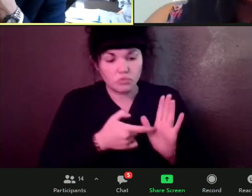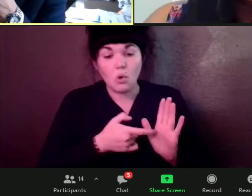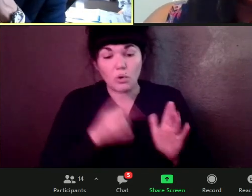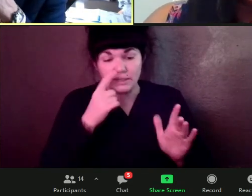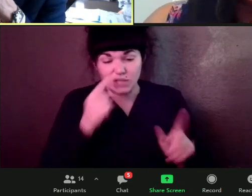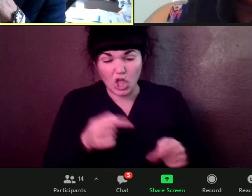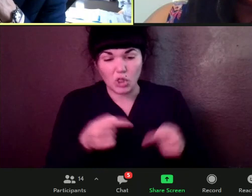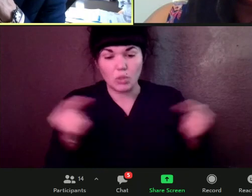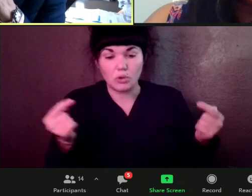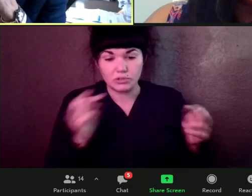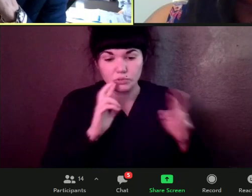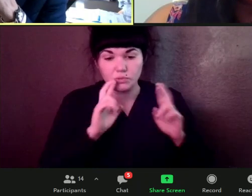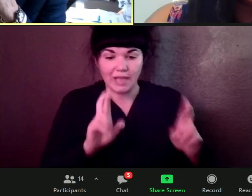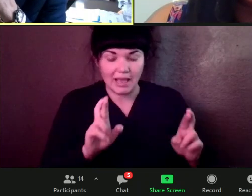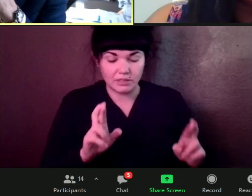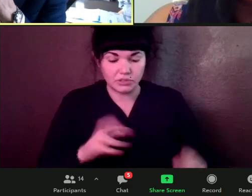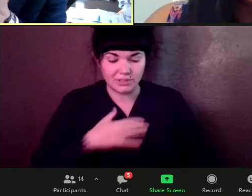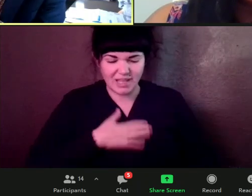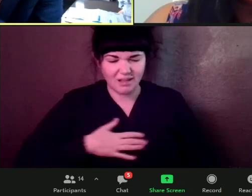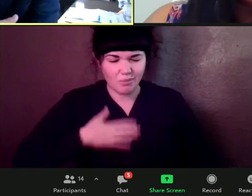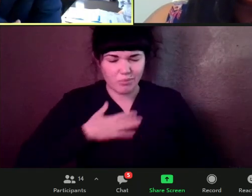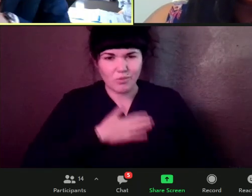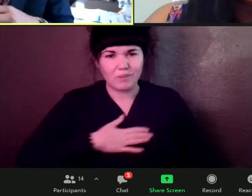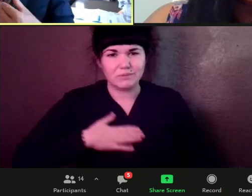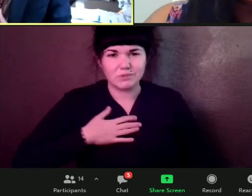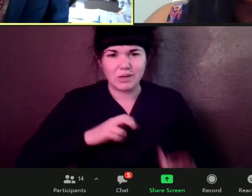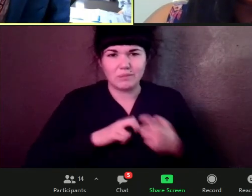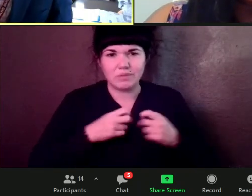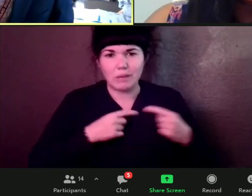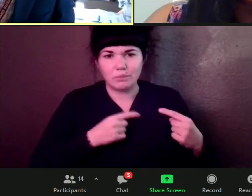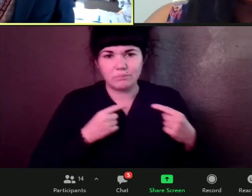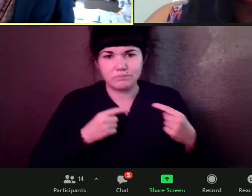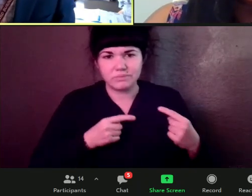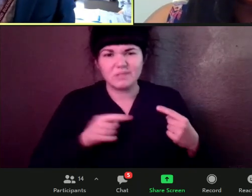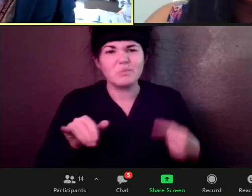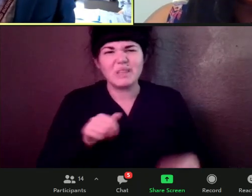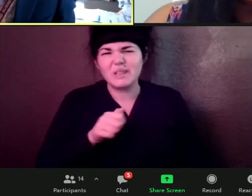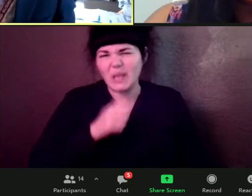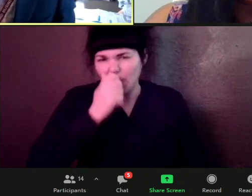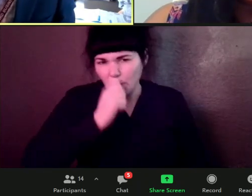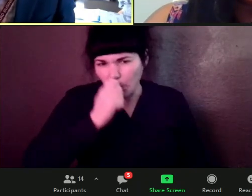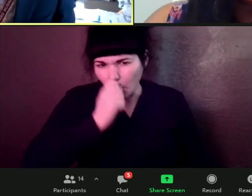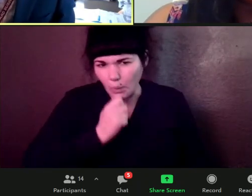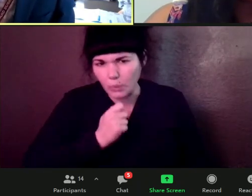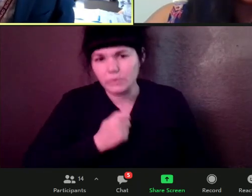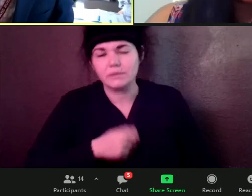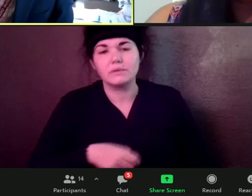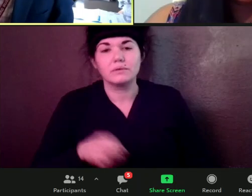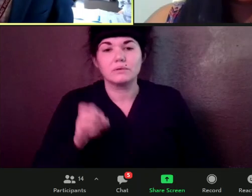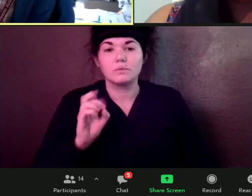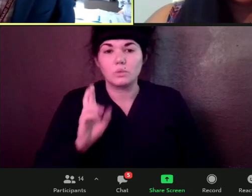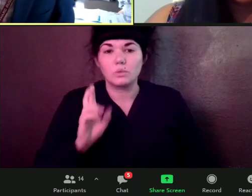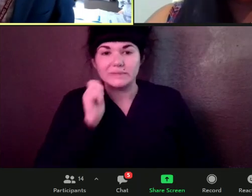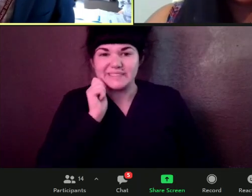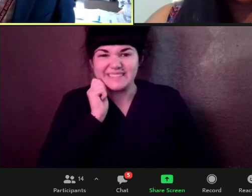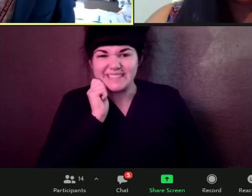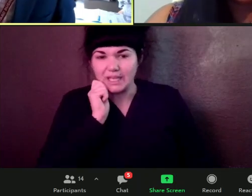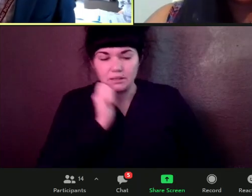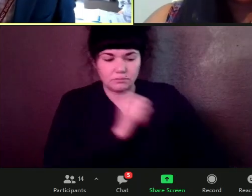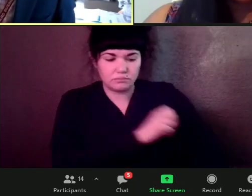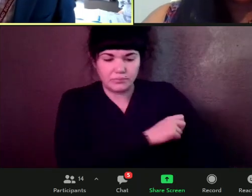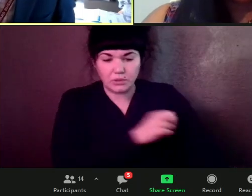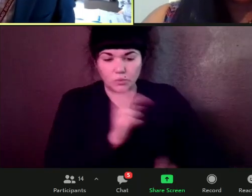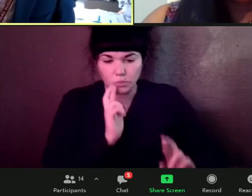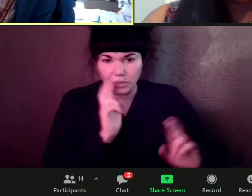uh, symptoms like, like a cold, um, or skin, um, reactions, which is, is another, another,